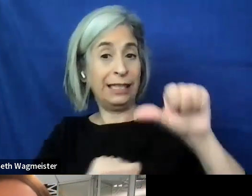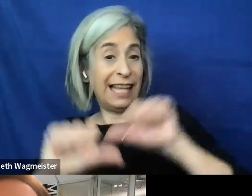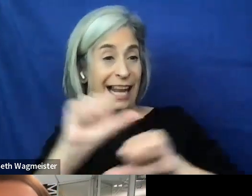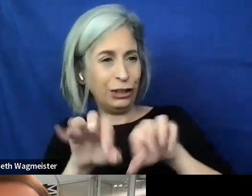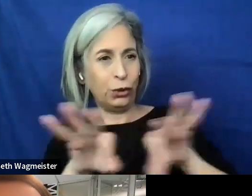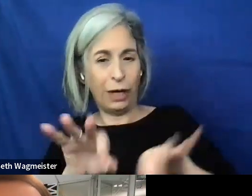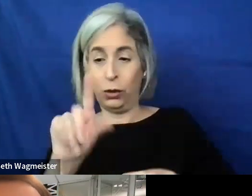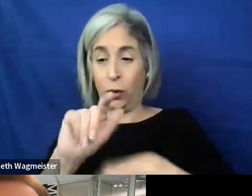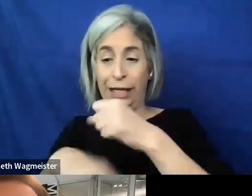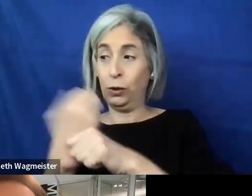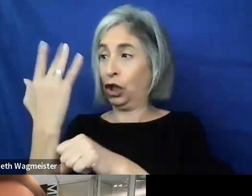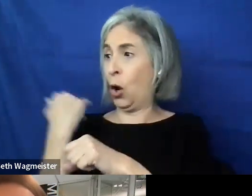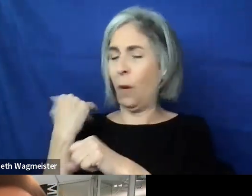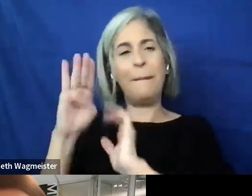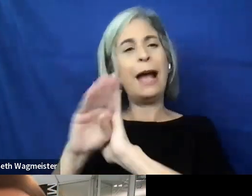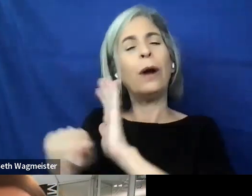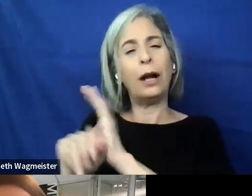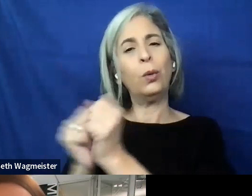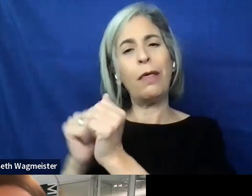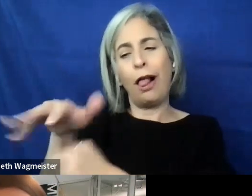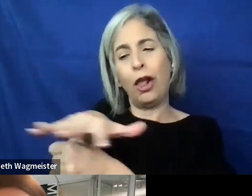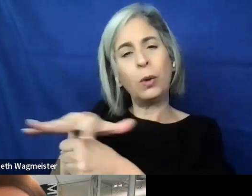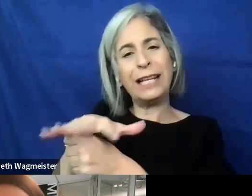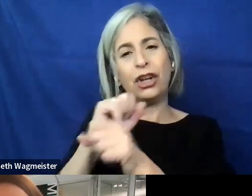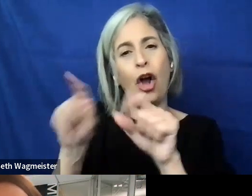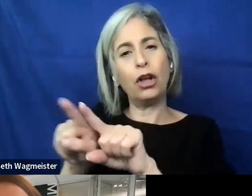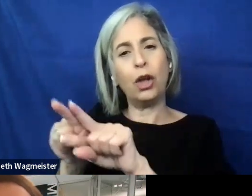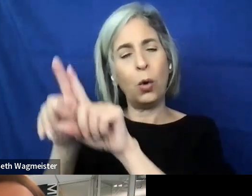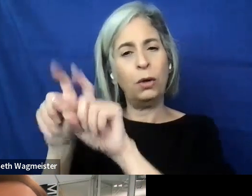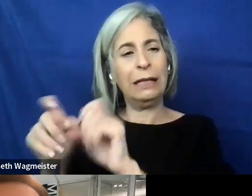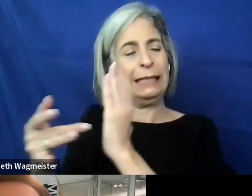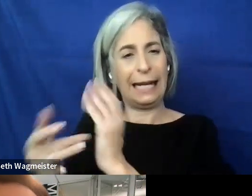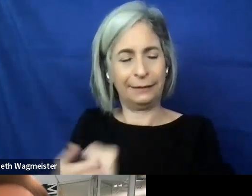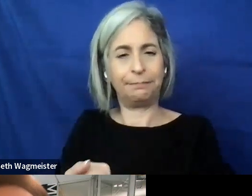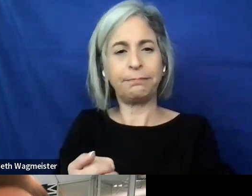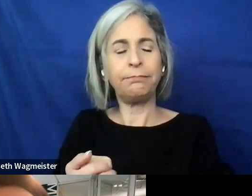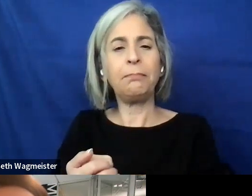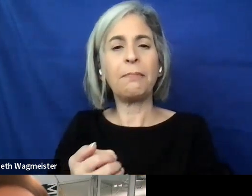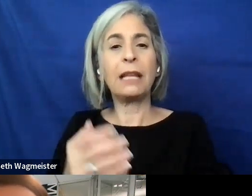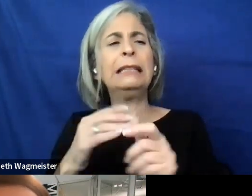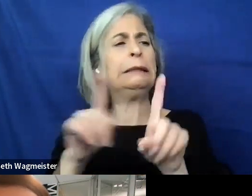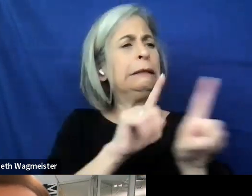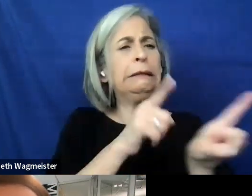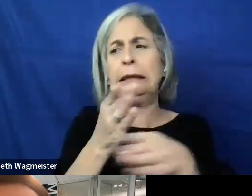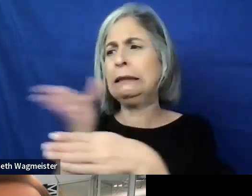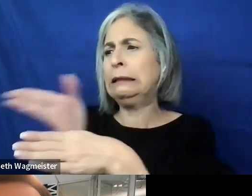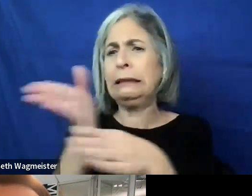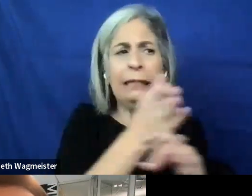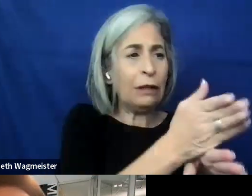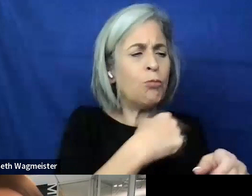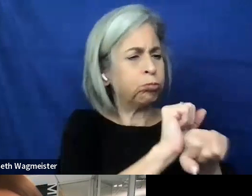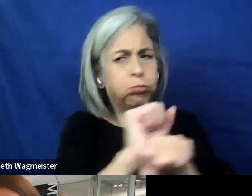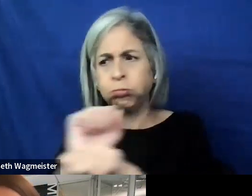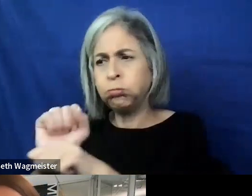ago, and my background is in localization and test. And throughout the different industries that I worked in, the